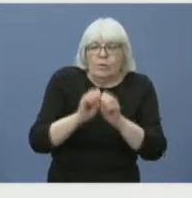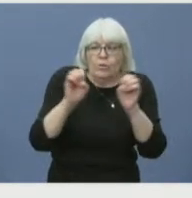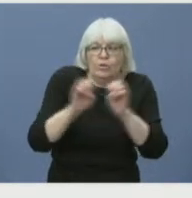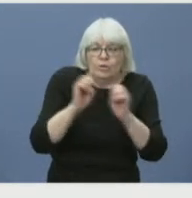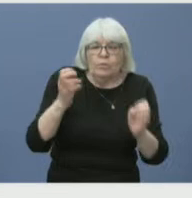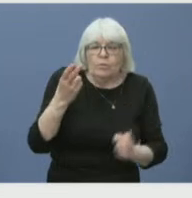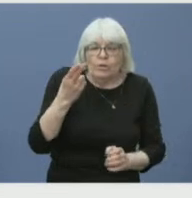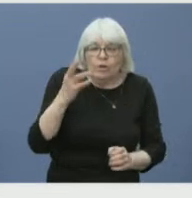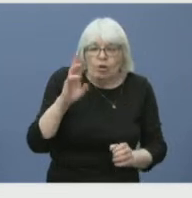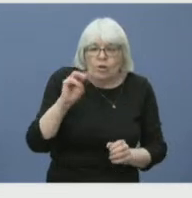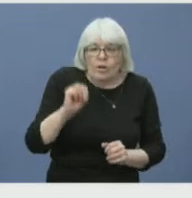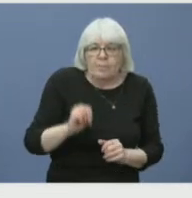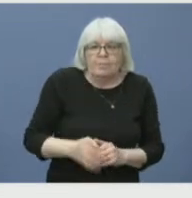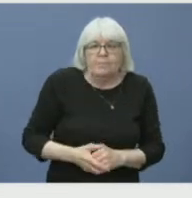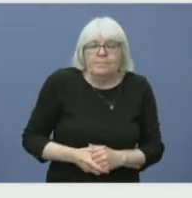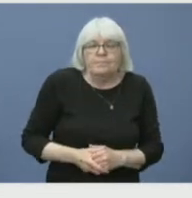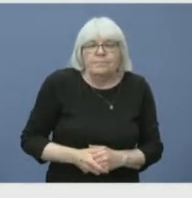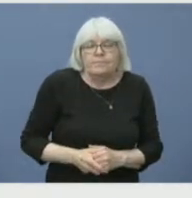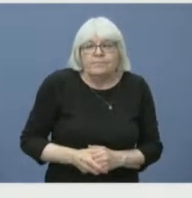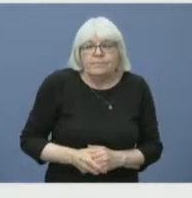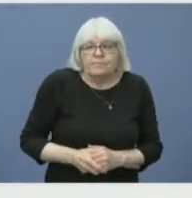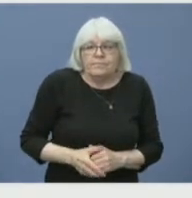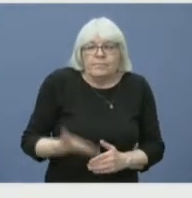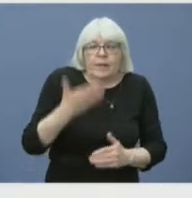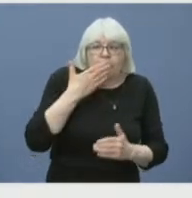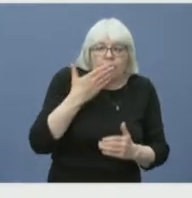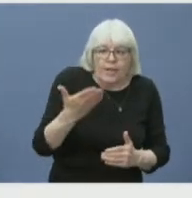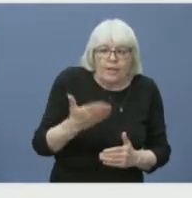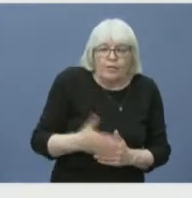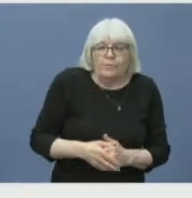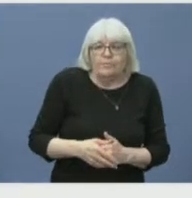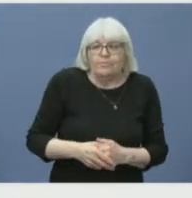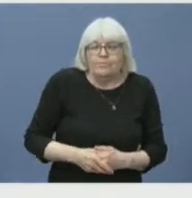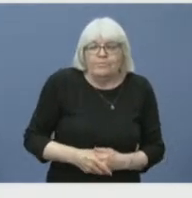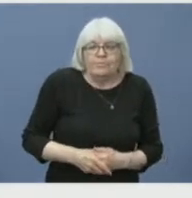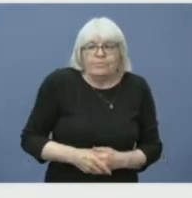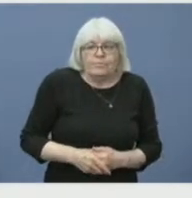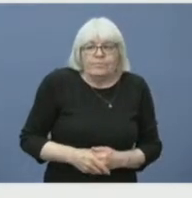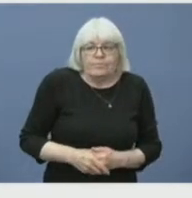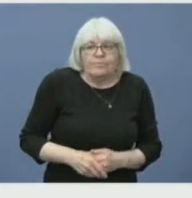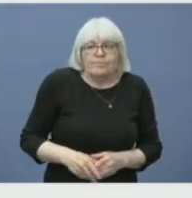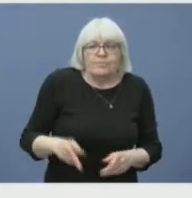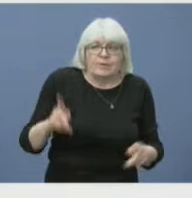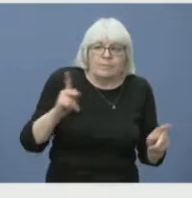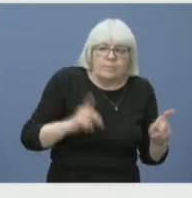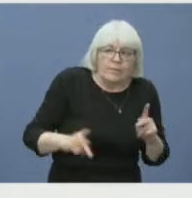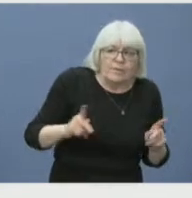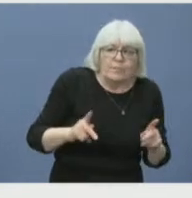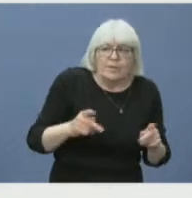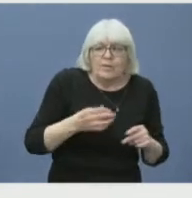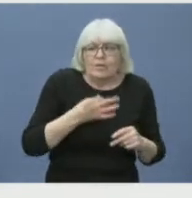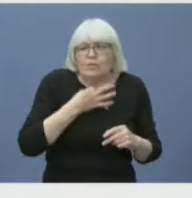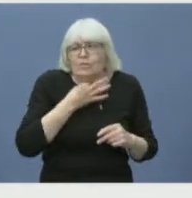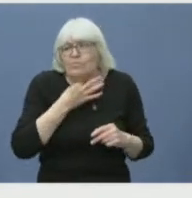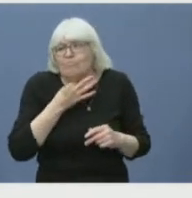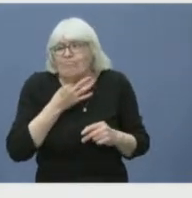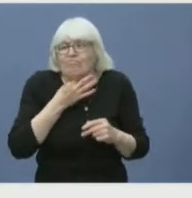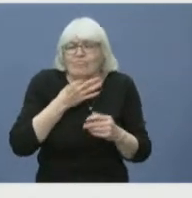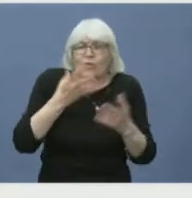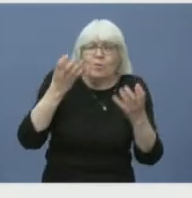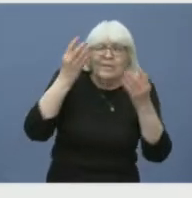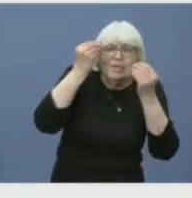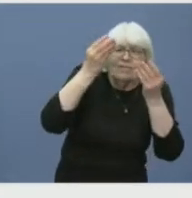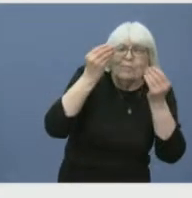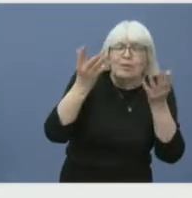Thanks, Heather. Good afternoon, everyone. Just want to say that we know residents are looking for more information on the residents